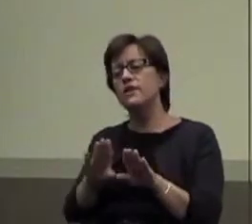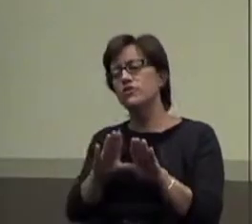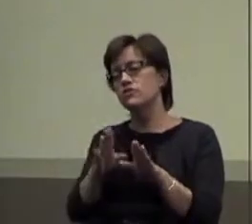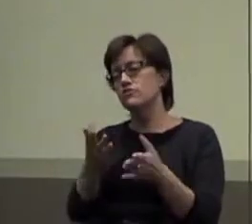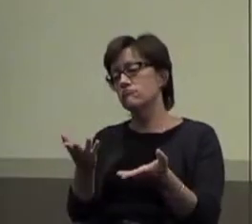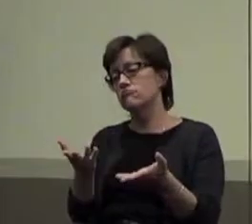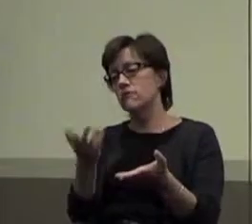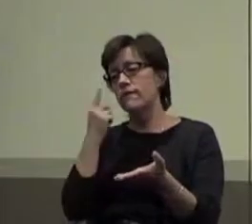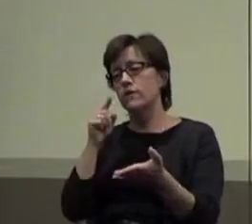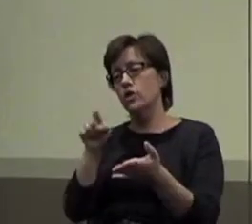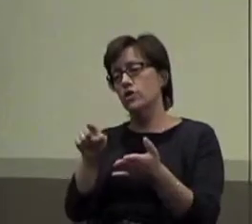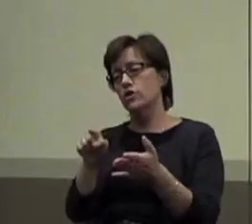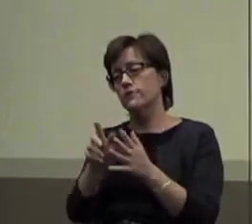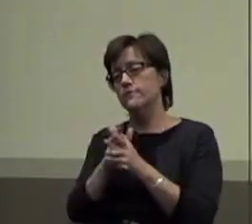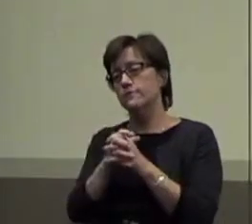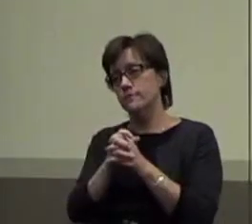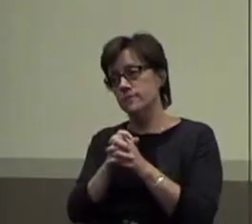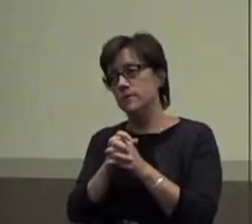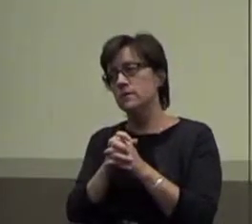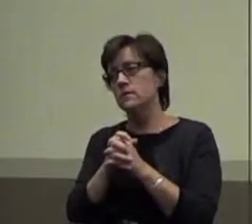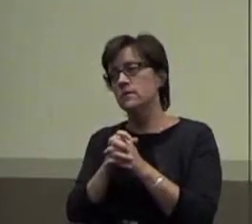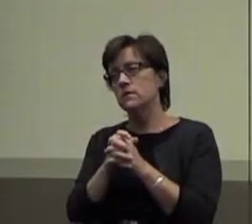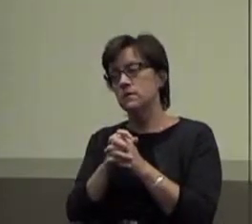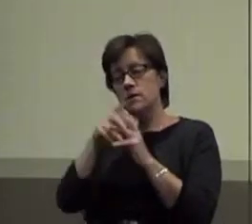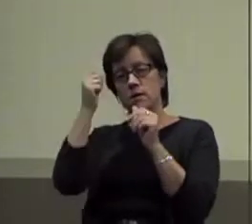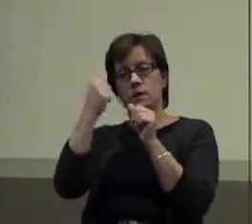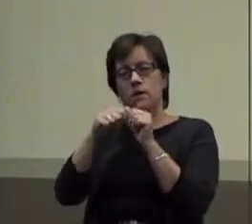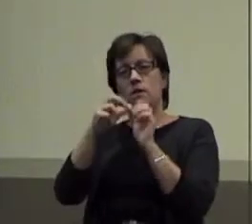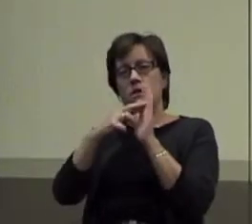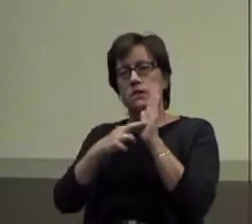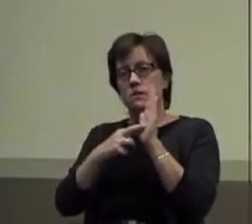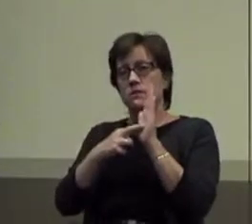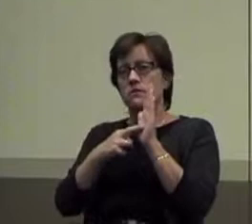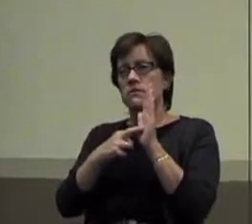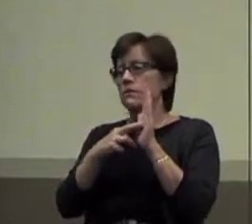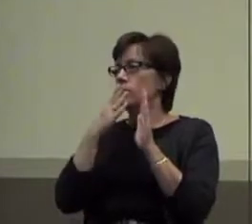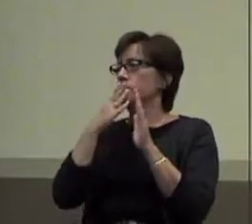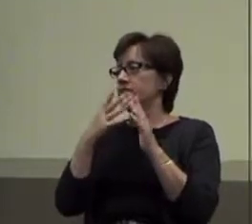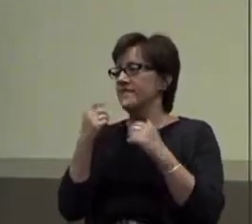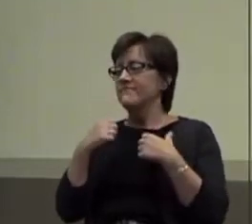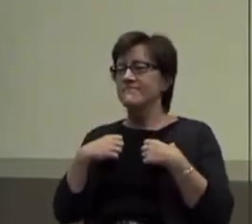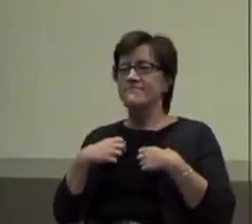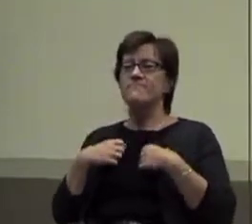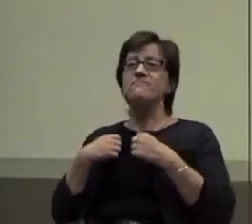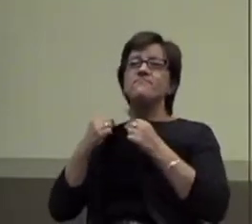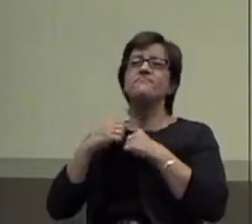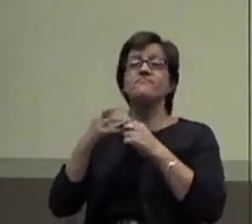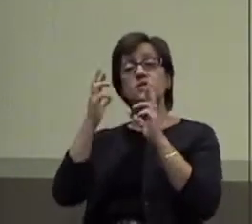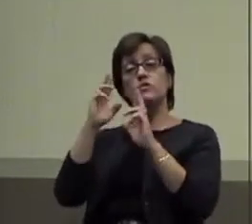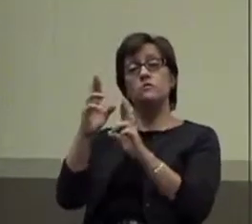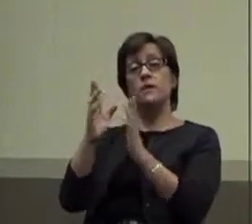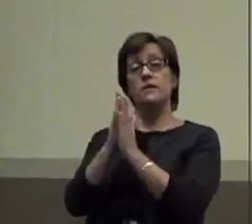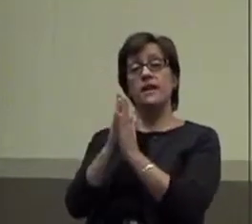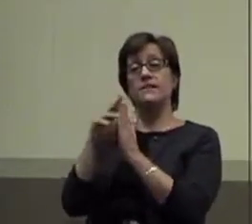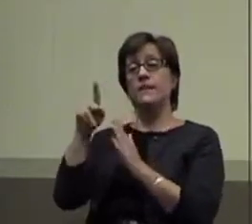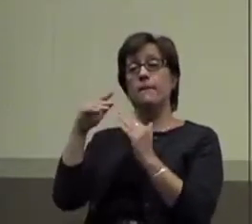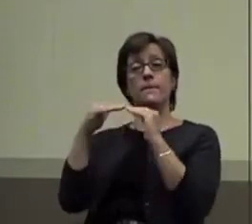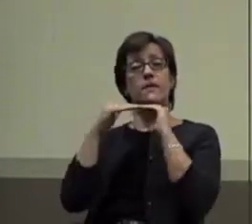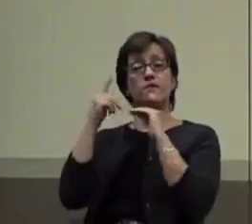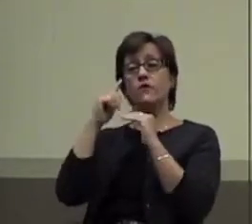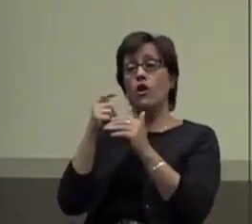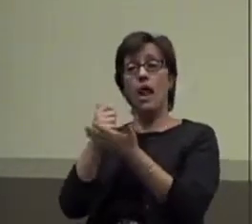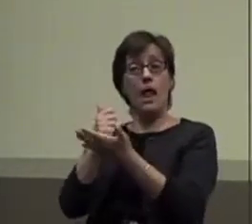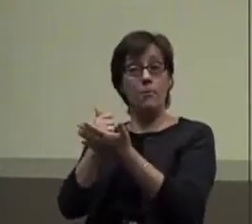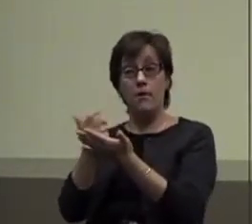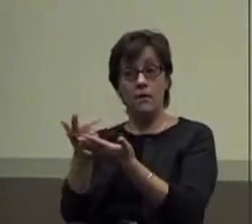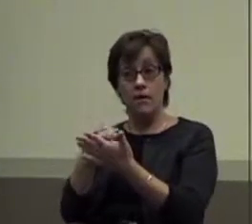for her. Okay? So remember our rules. Whoops. I gave you guys an answer already. Respectfully ask peers for help. Did you guys say